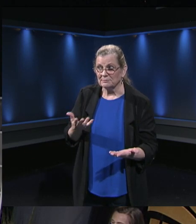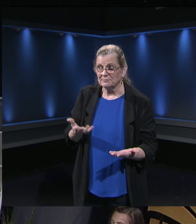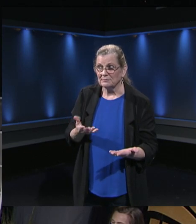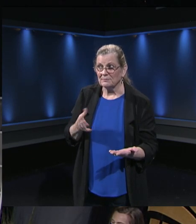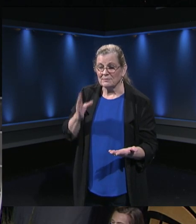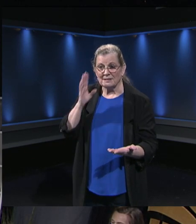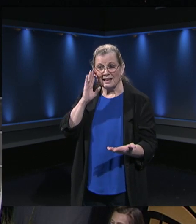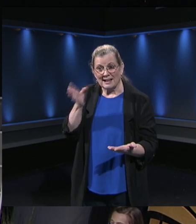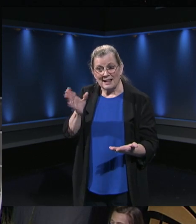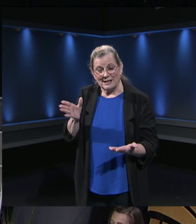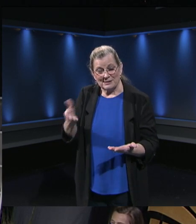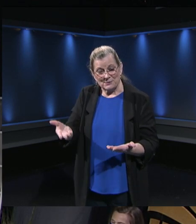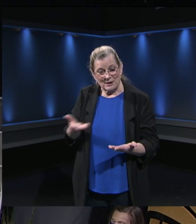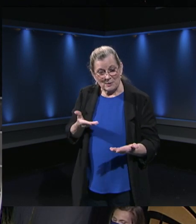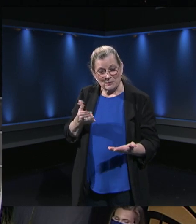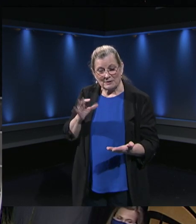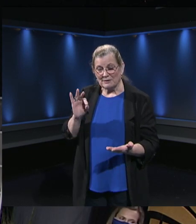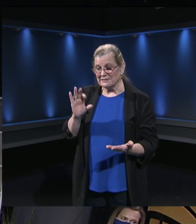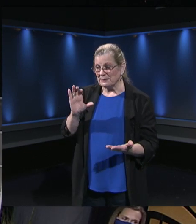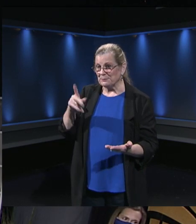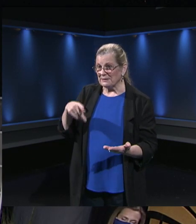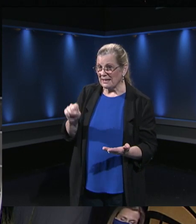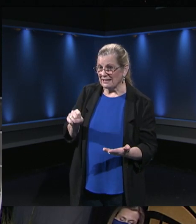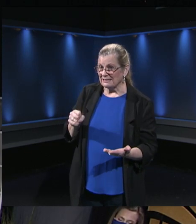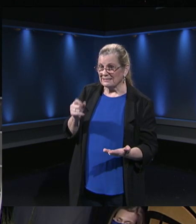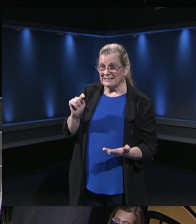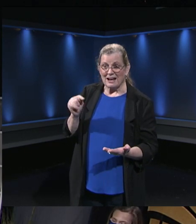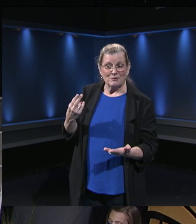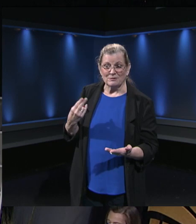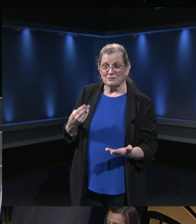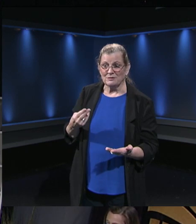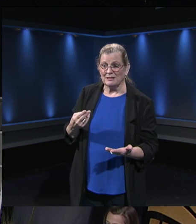Go ahead, caller. Welcome to the community town hall. This is Dr. Brabrand.